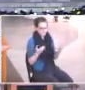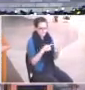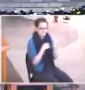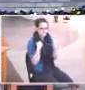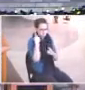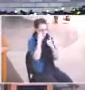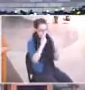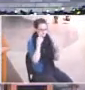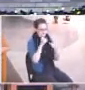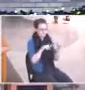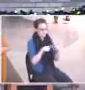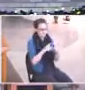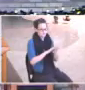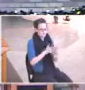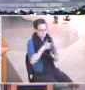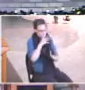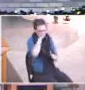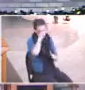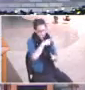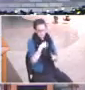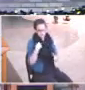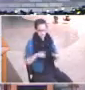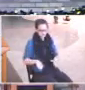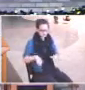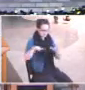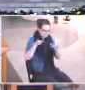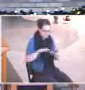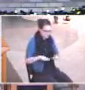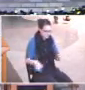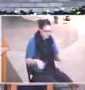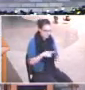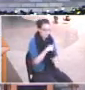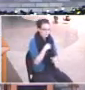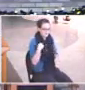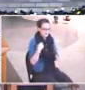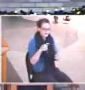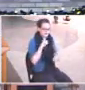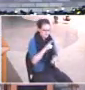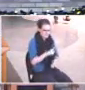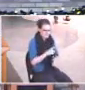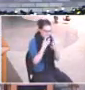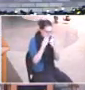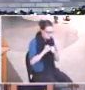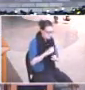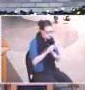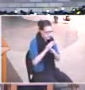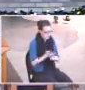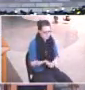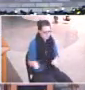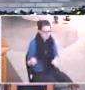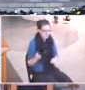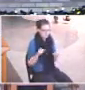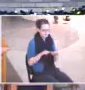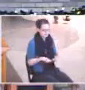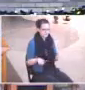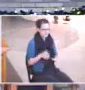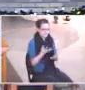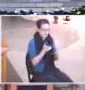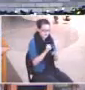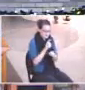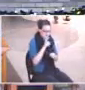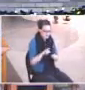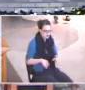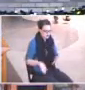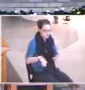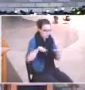we think about as a parent is that as we raise our children, we're so protective of them and we want to make sure that they